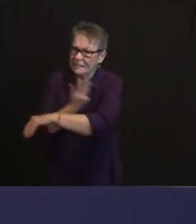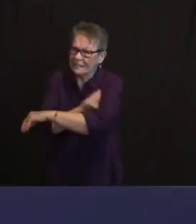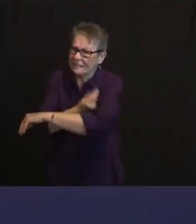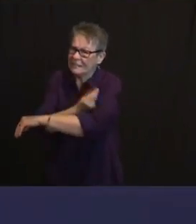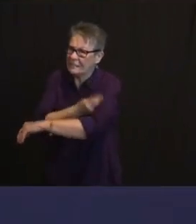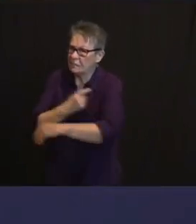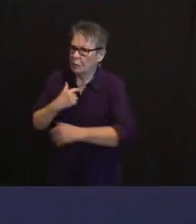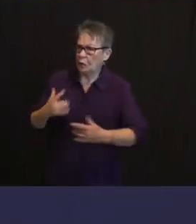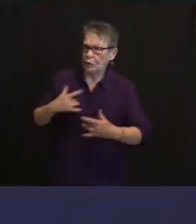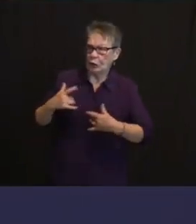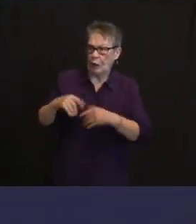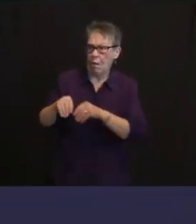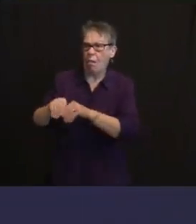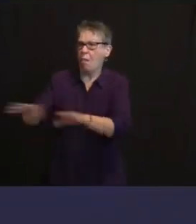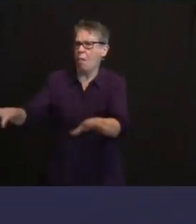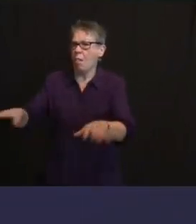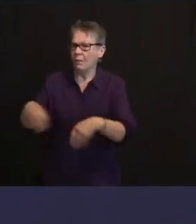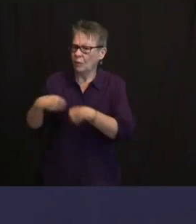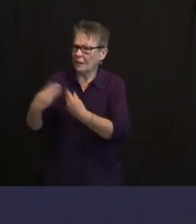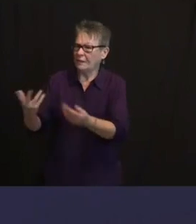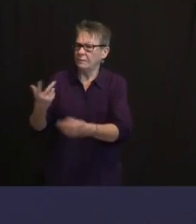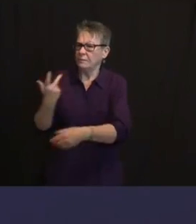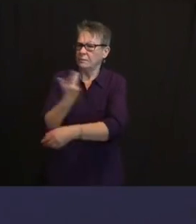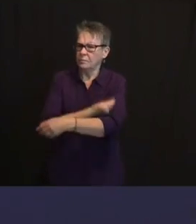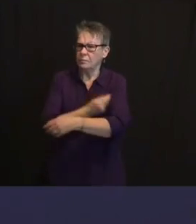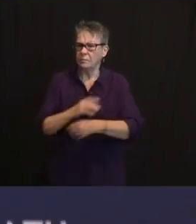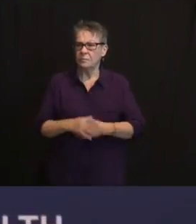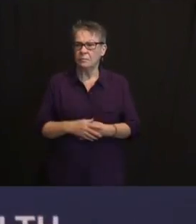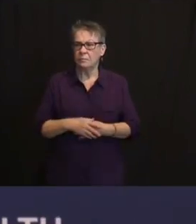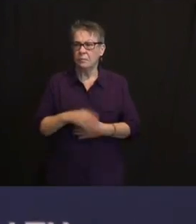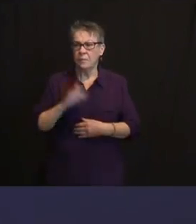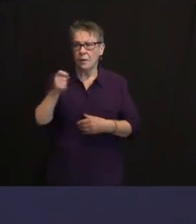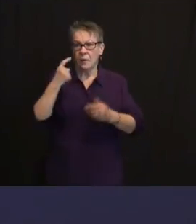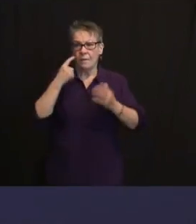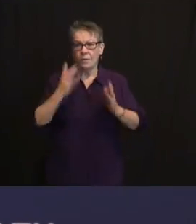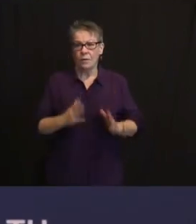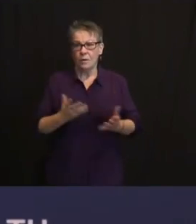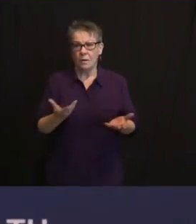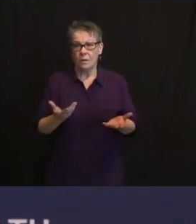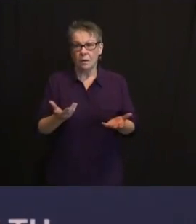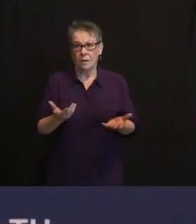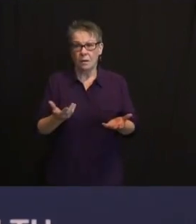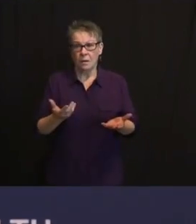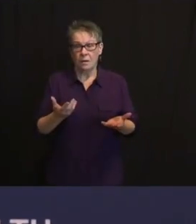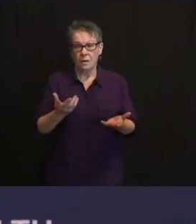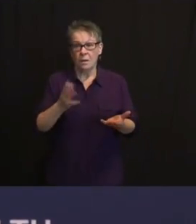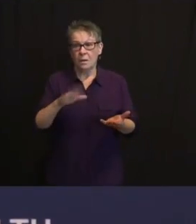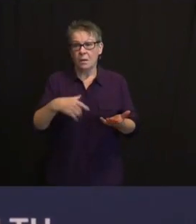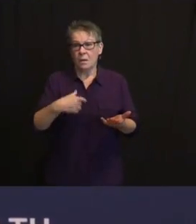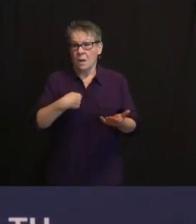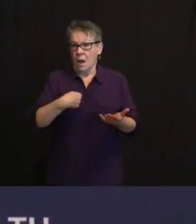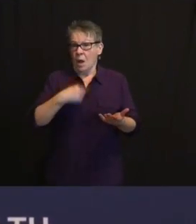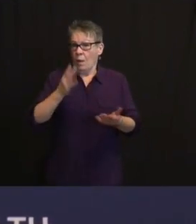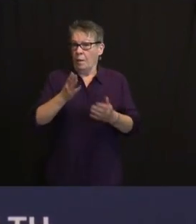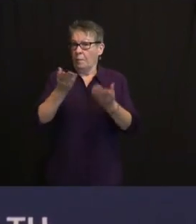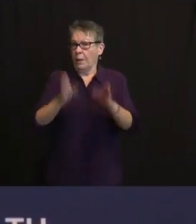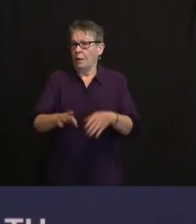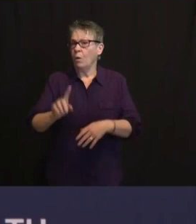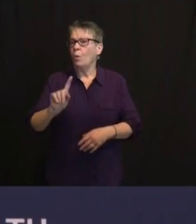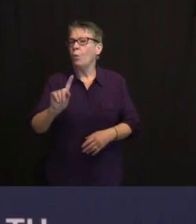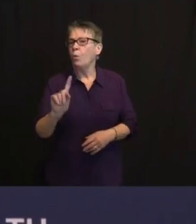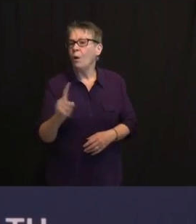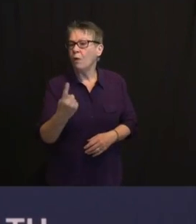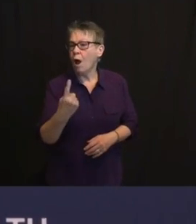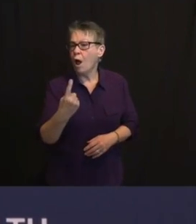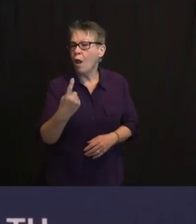AMATURE OBSERVATION IS I BET YOU THIS IS I'LL BET A BUCK THAT CASES GO UP AS A PERCENTAGE MORE THAN HOSPITALIZATIONS, AND I